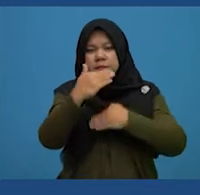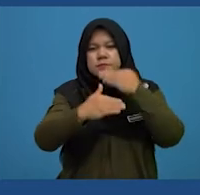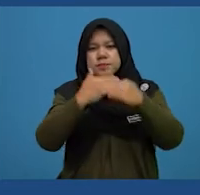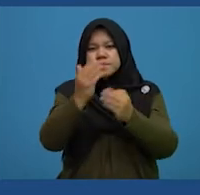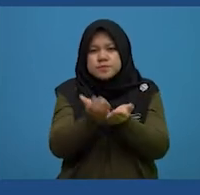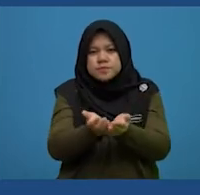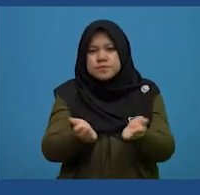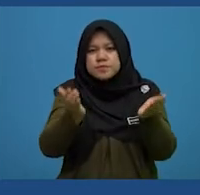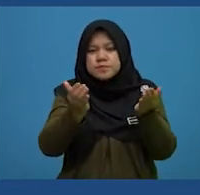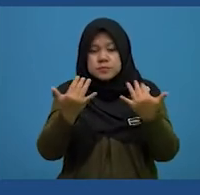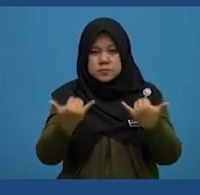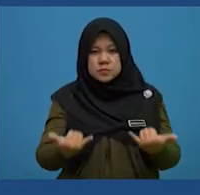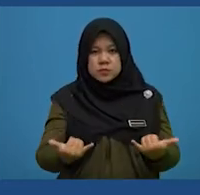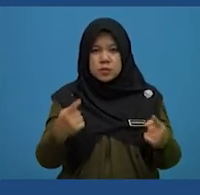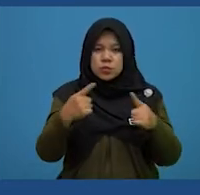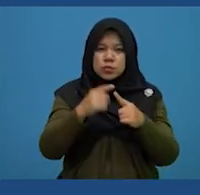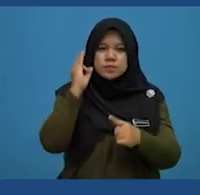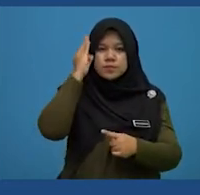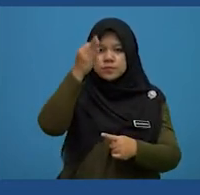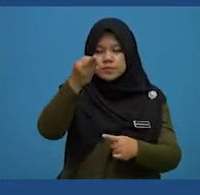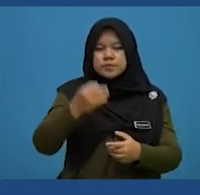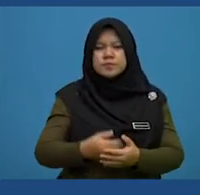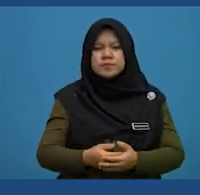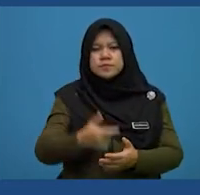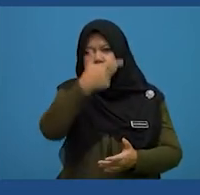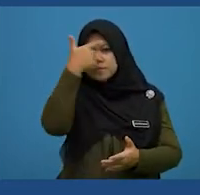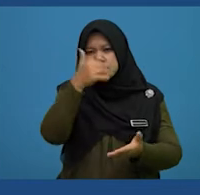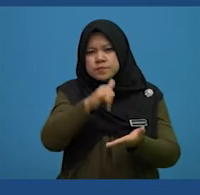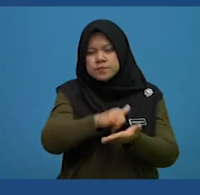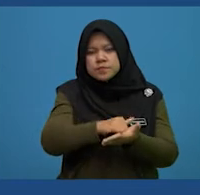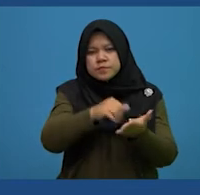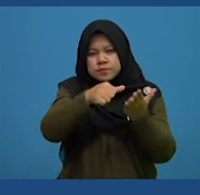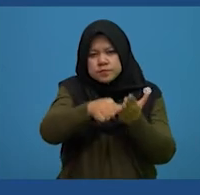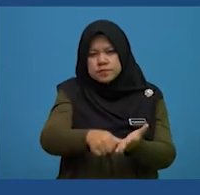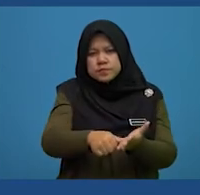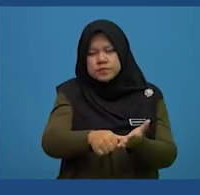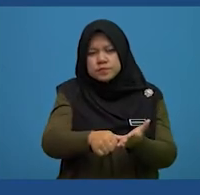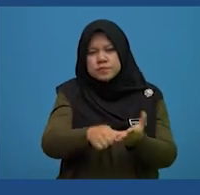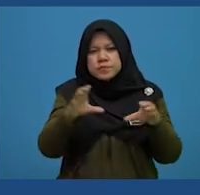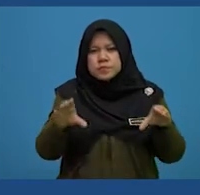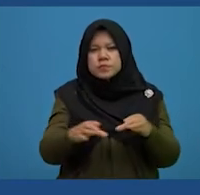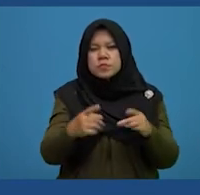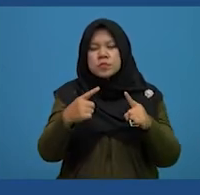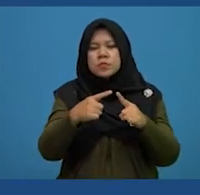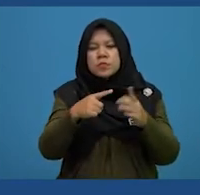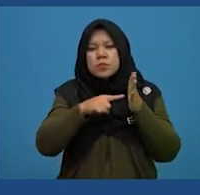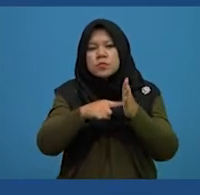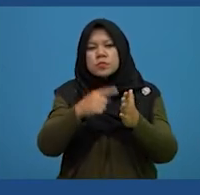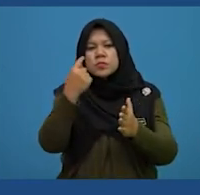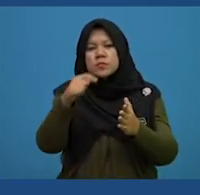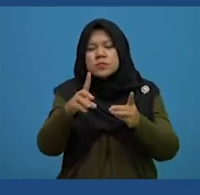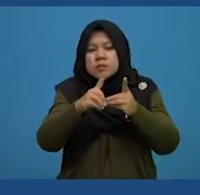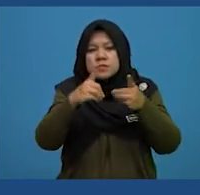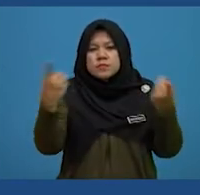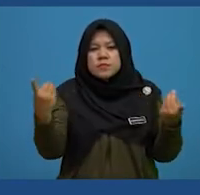from the present to the future. Therefore, the emphasis is done to show